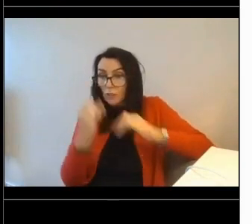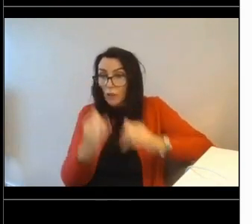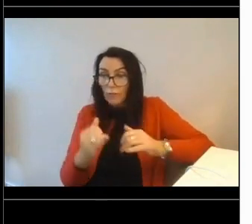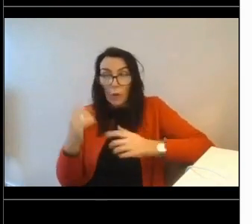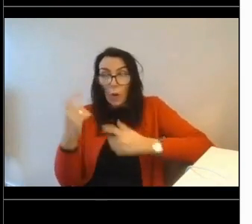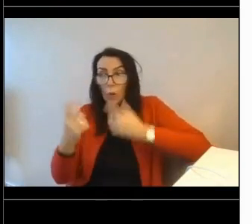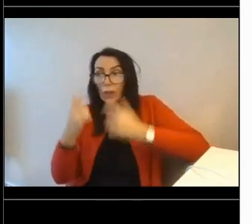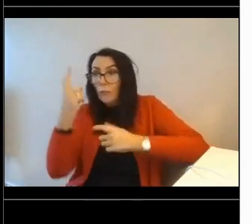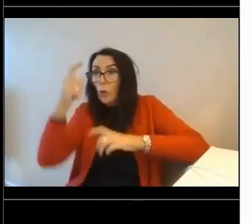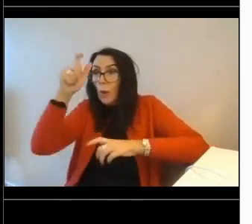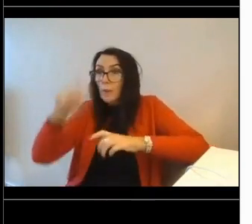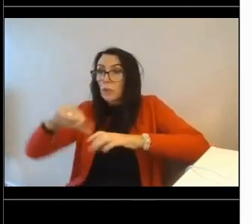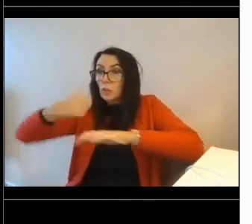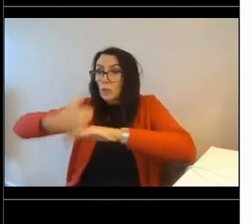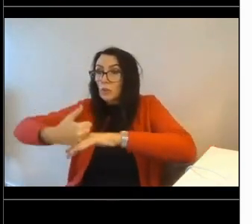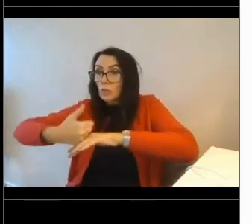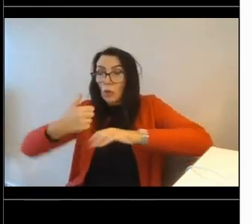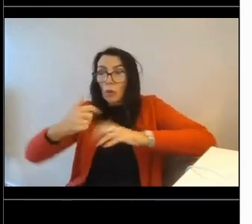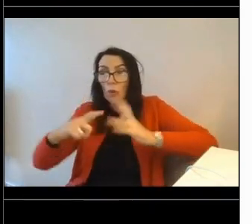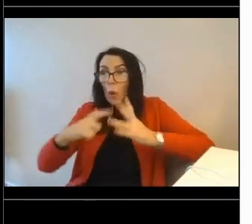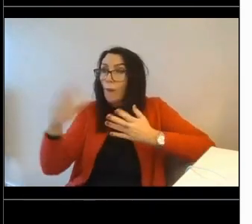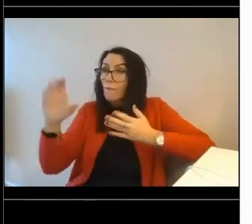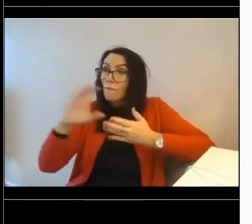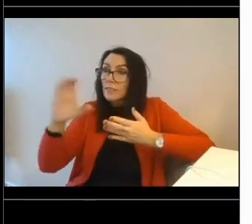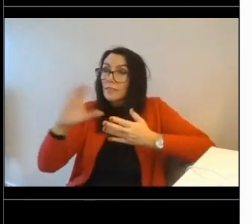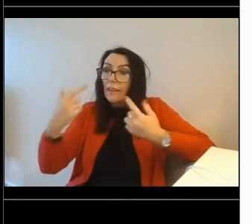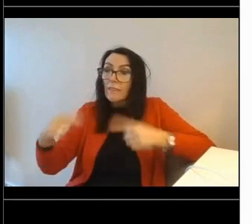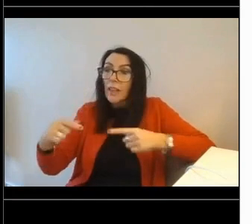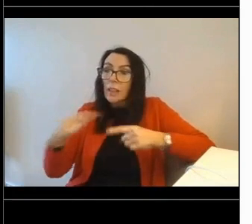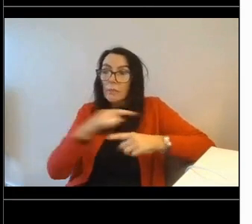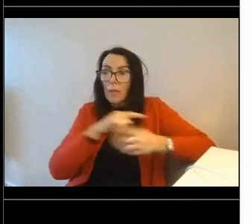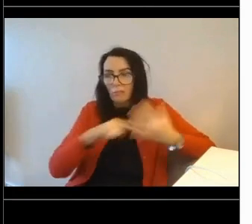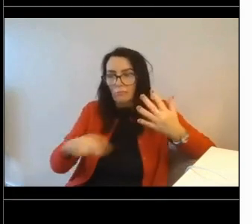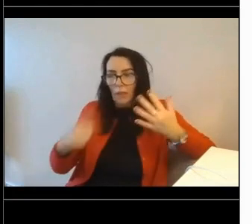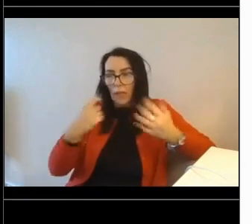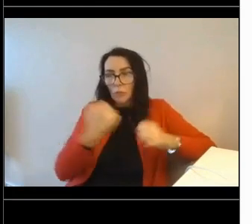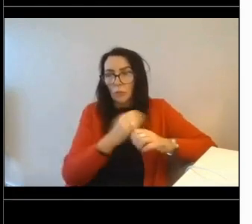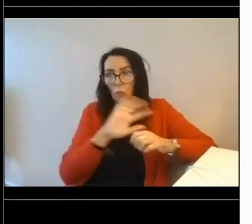or looking into relevant grants to help fund the work. Next slide, please.